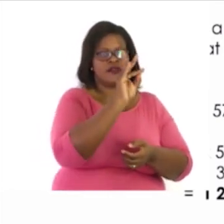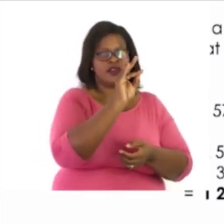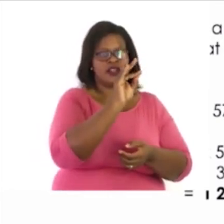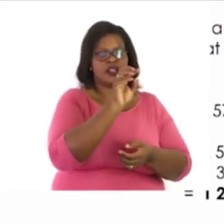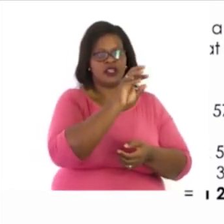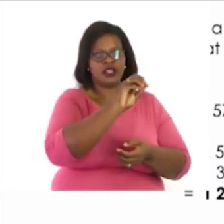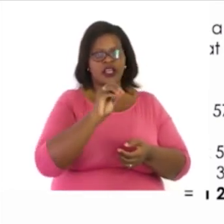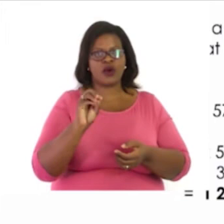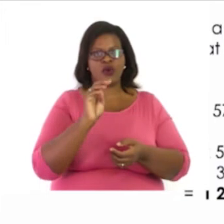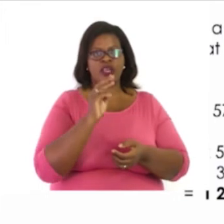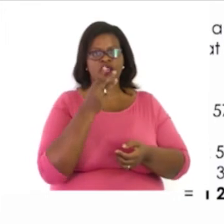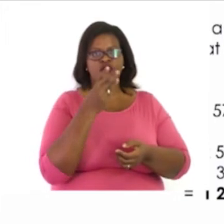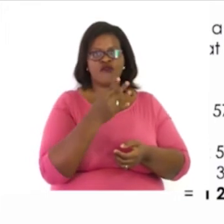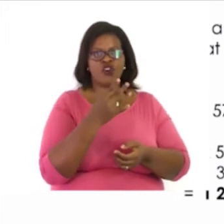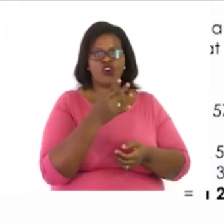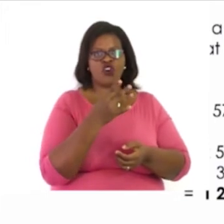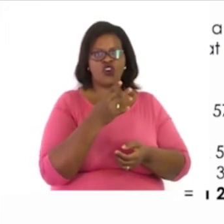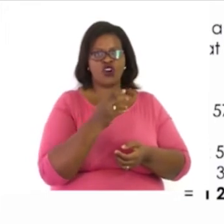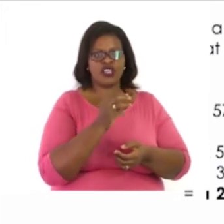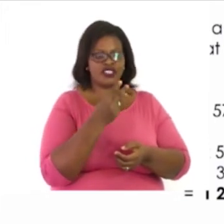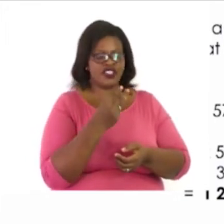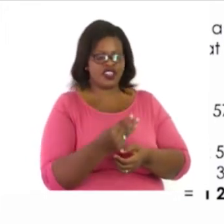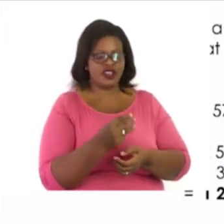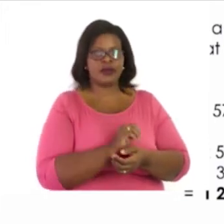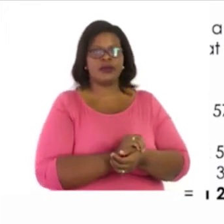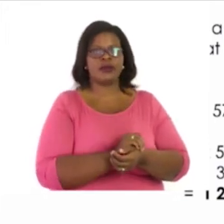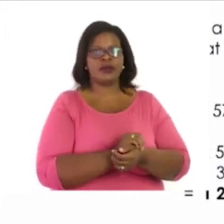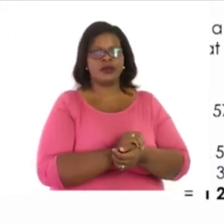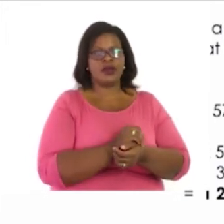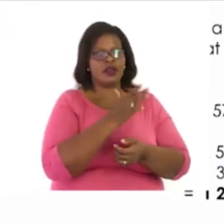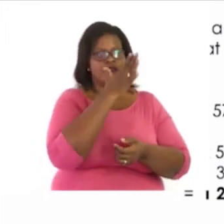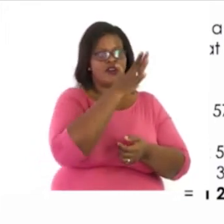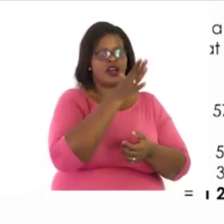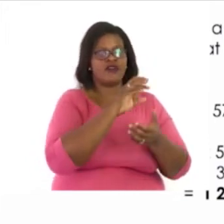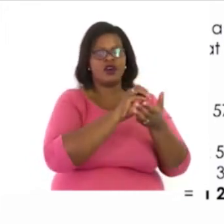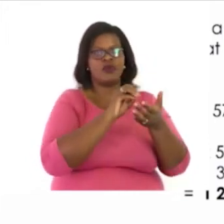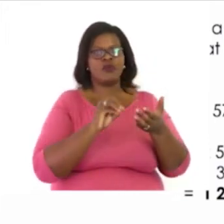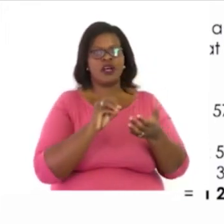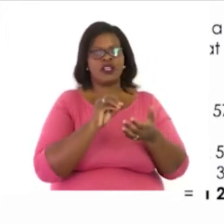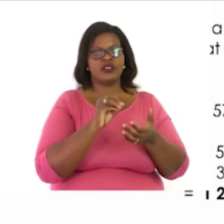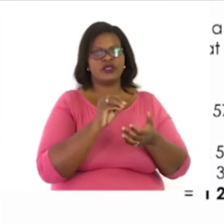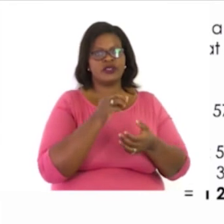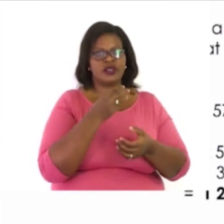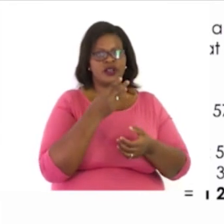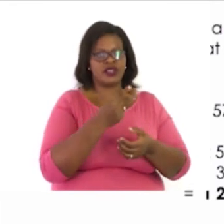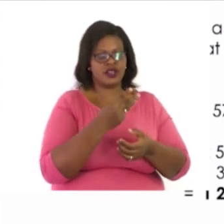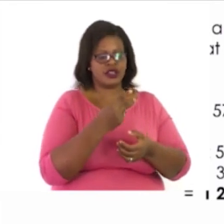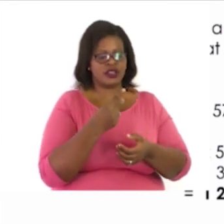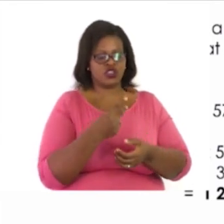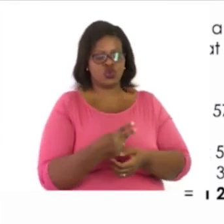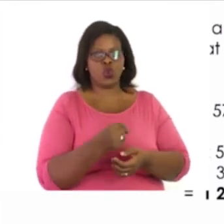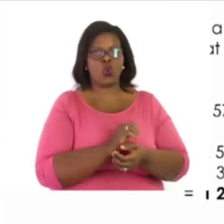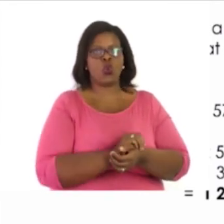3. 5 minus 3 equals 2. And 2